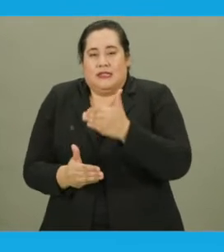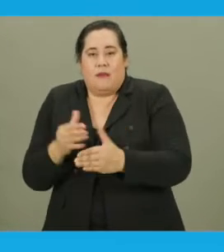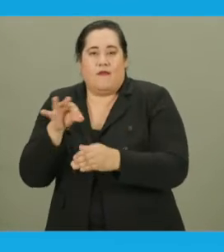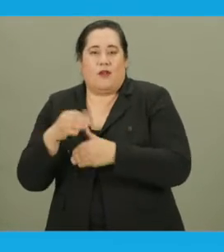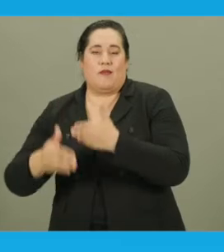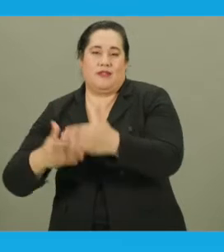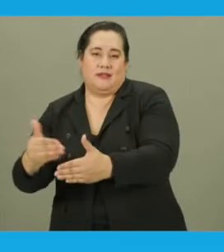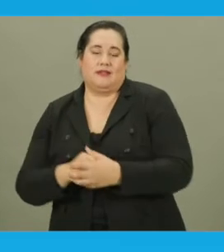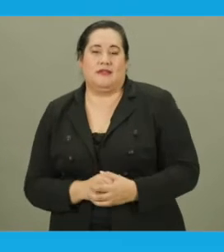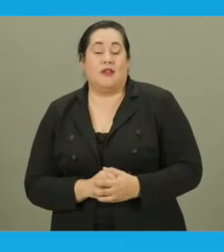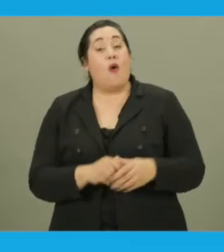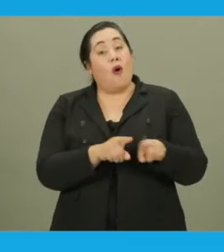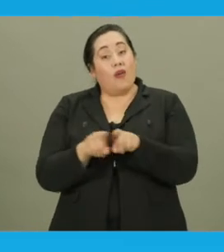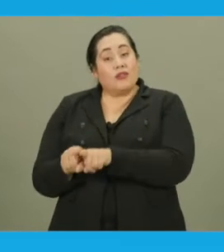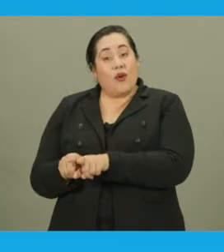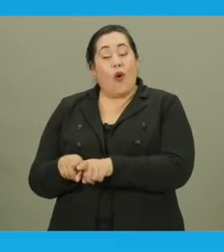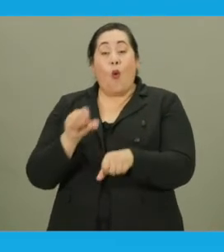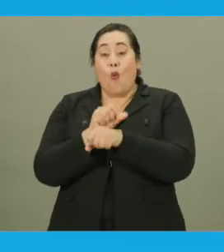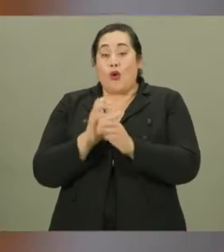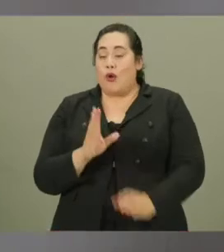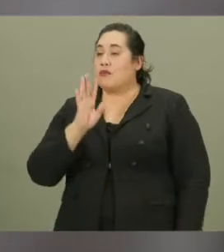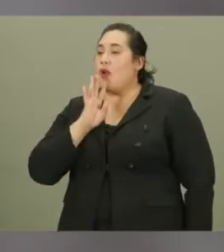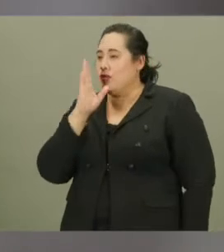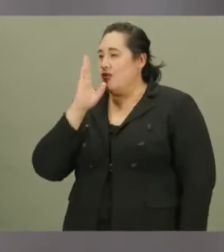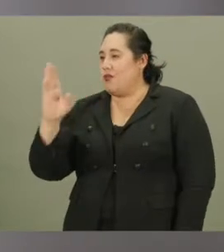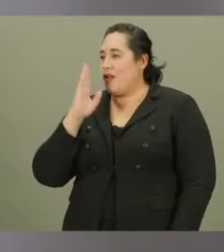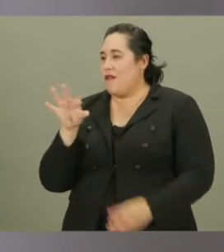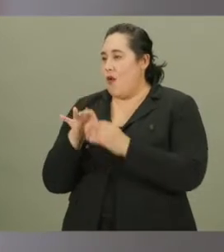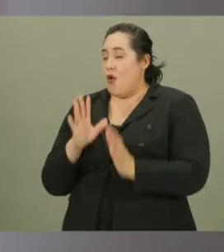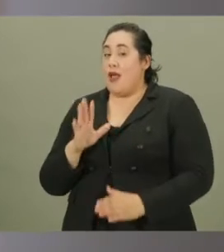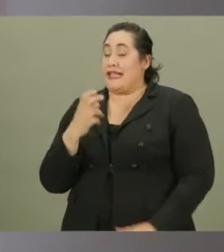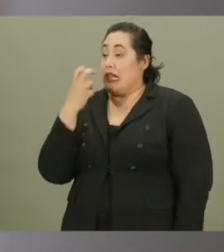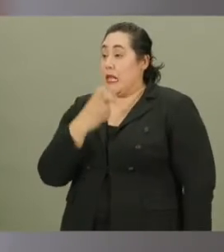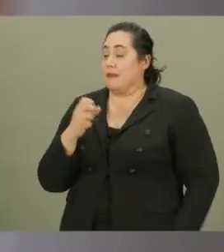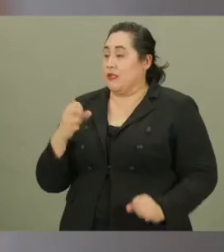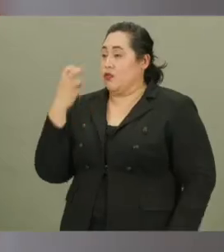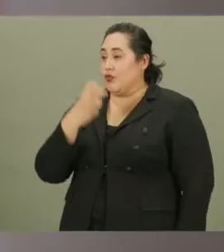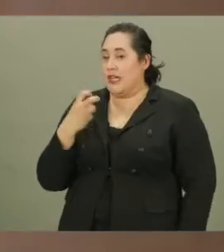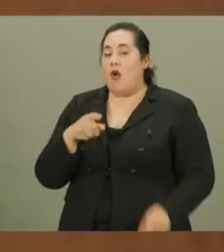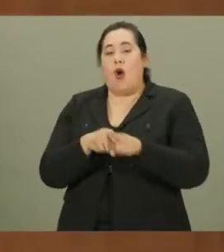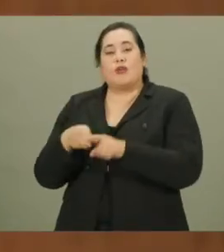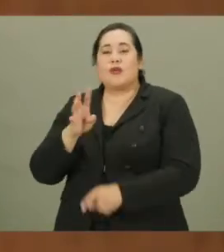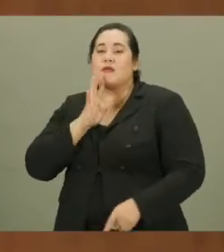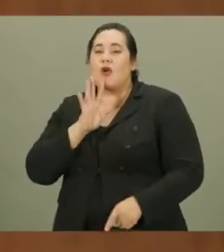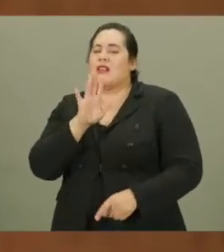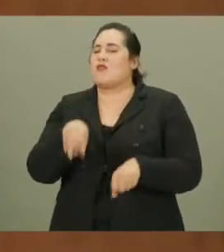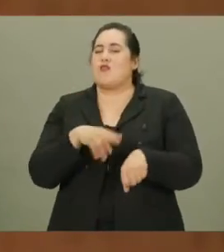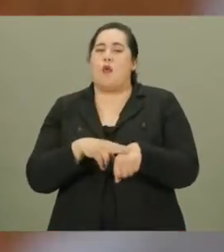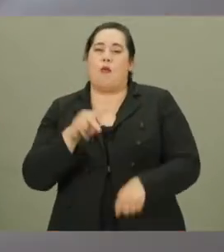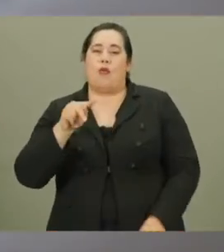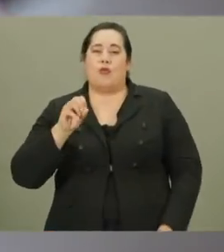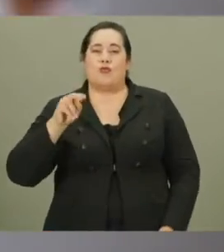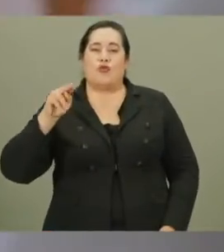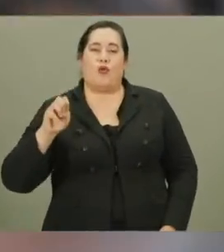of the voting process. Also, the worker talked directly to the voter so his lips could be read and he spoke in